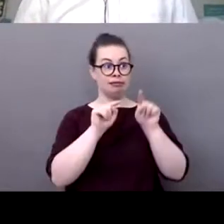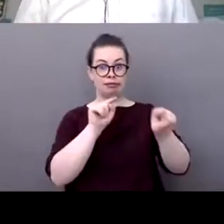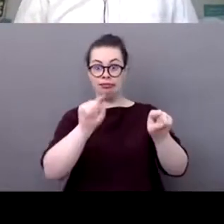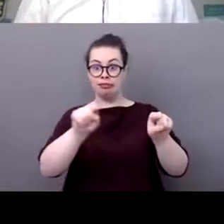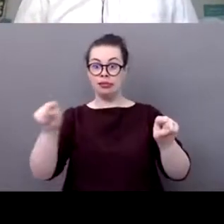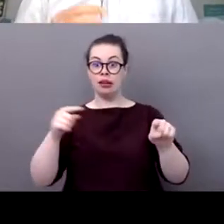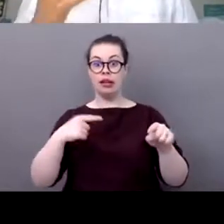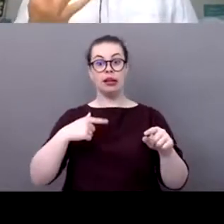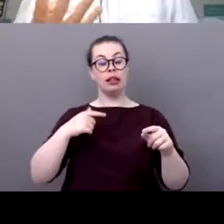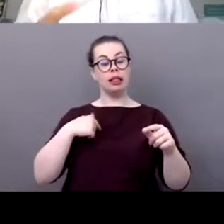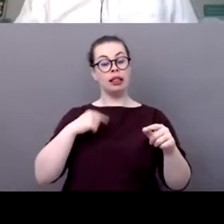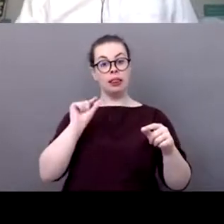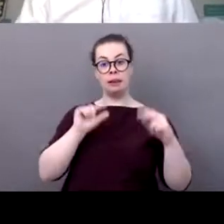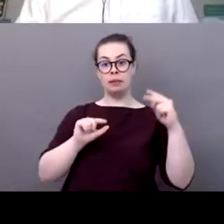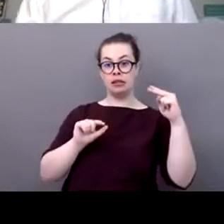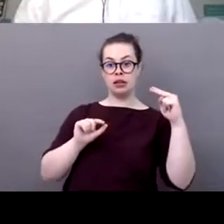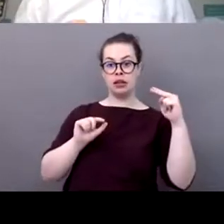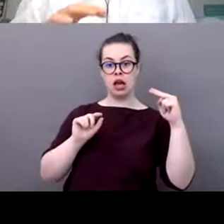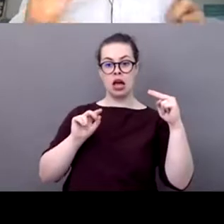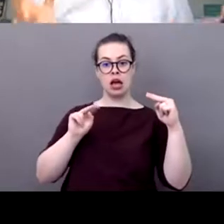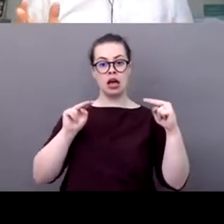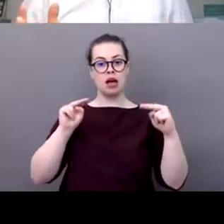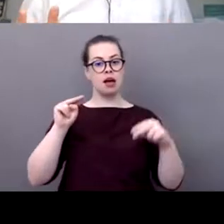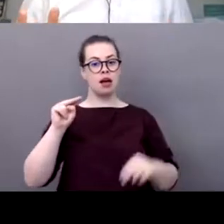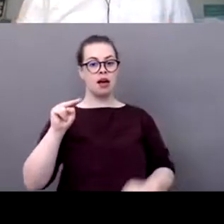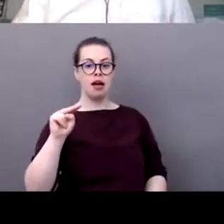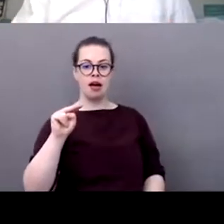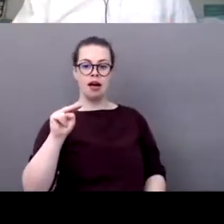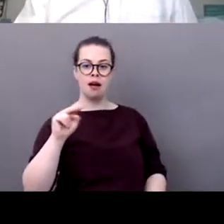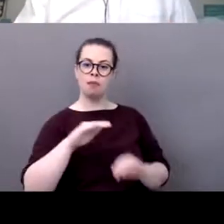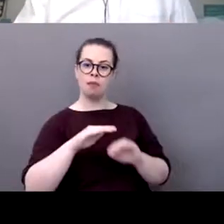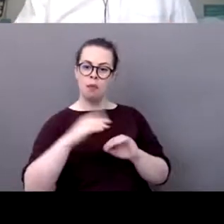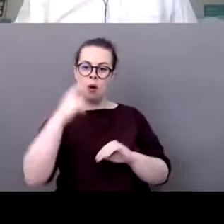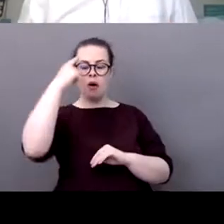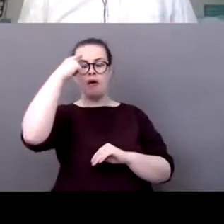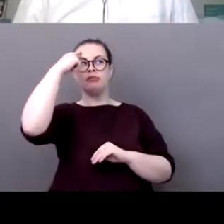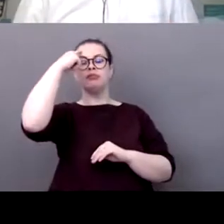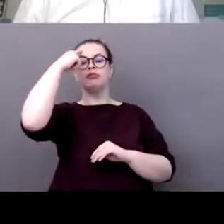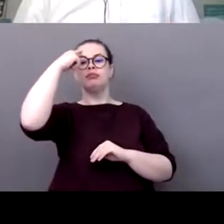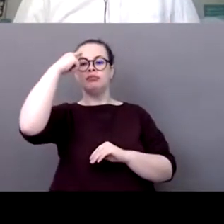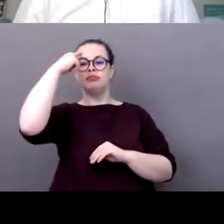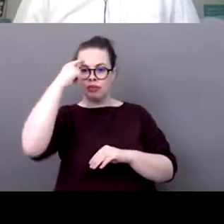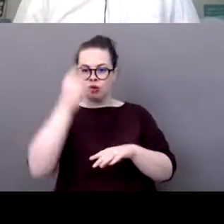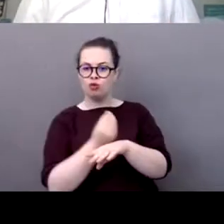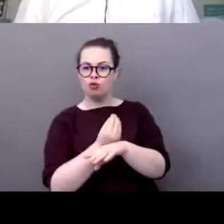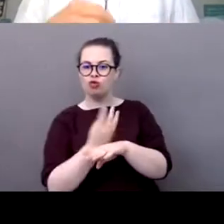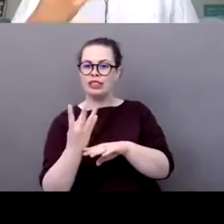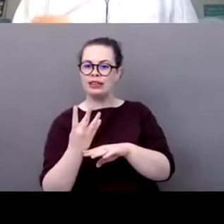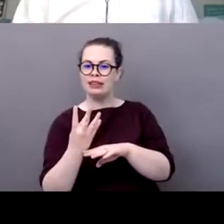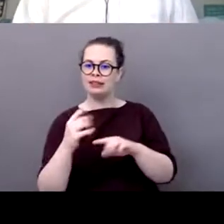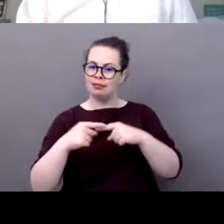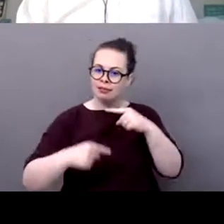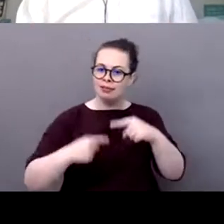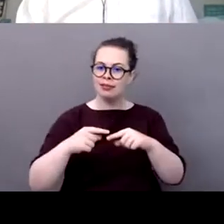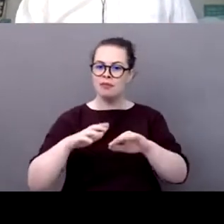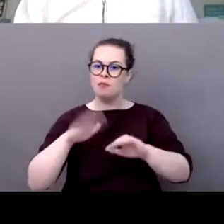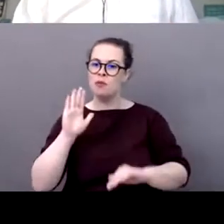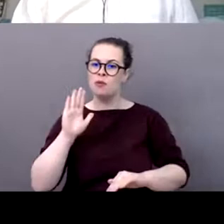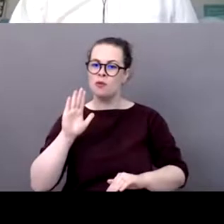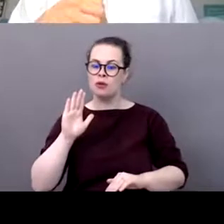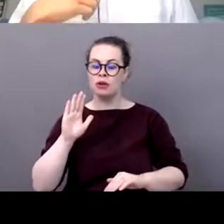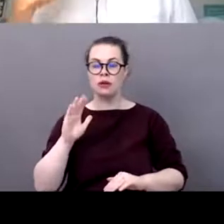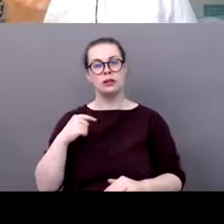i've realized there's kind of four steps so maybe it's synthesizing it uh very simply but the first one would be to measure your impact